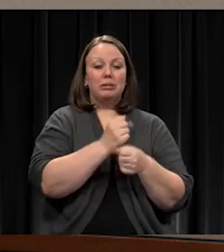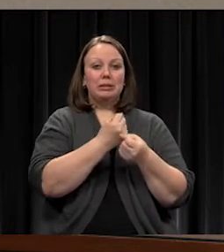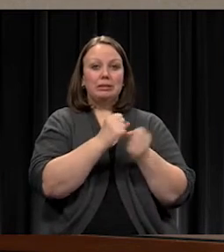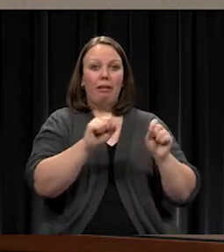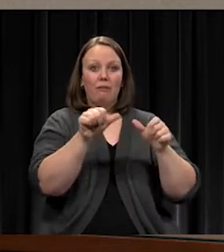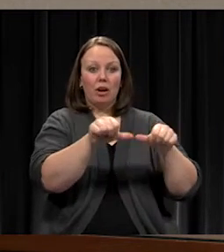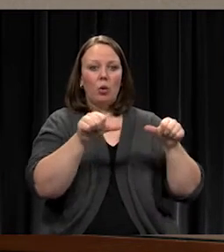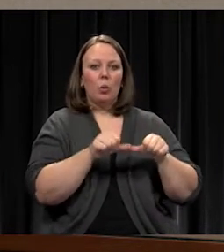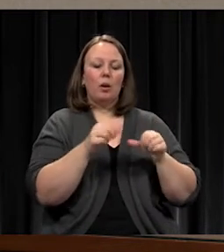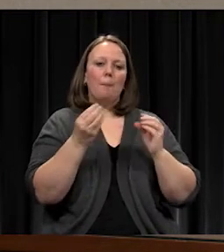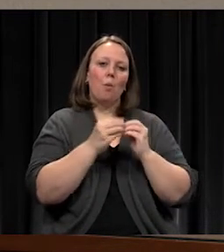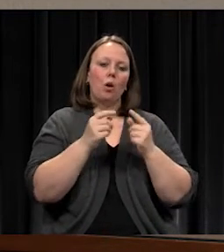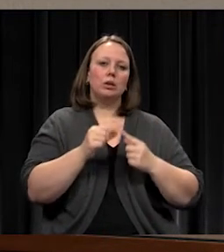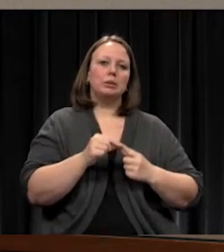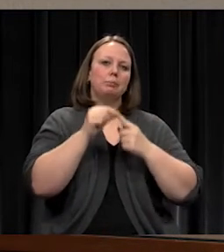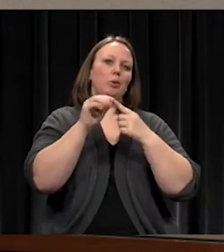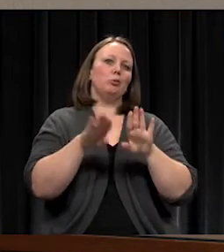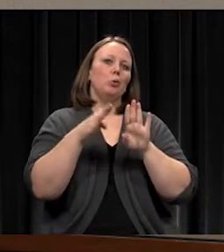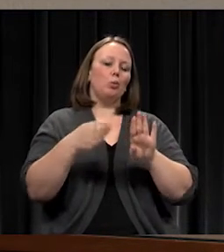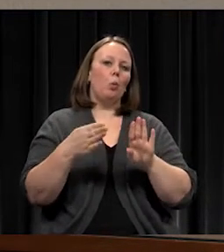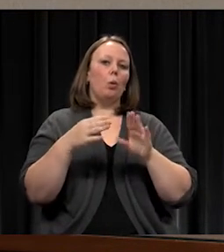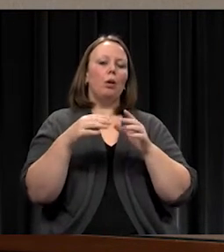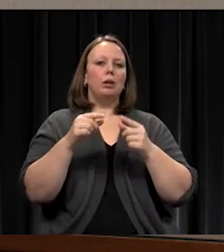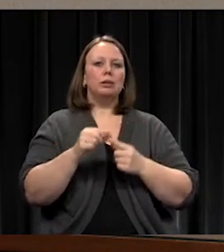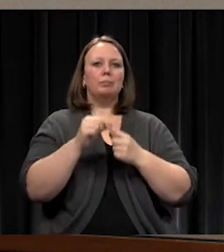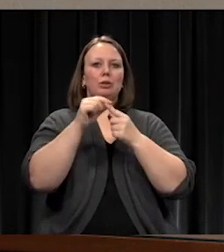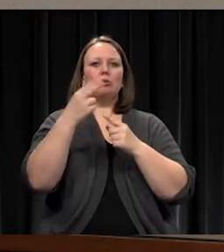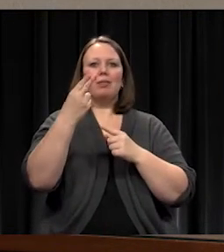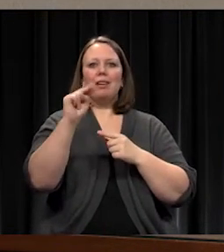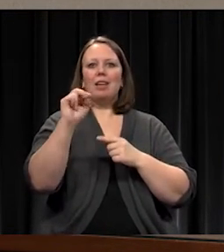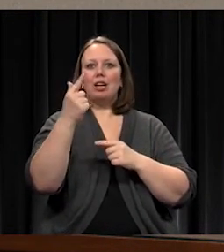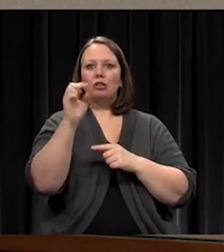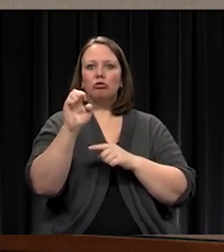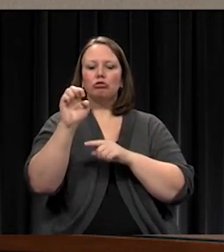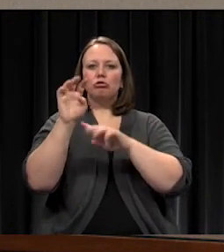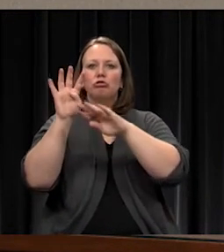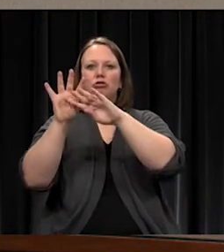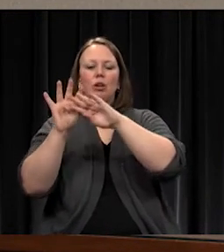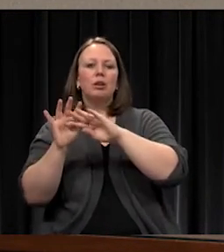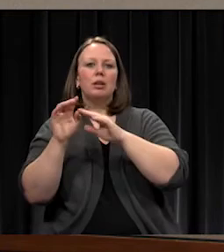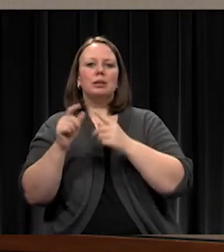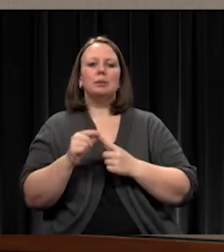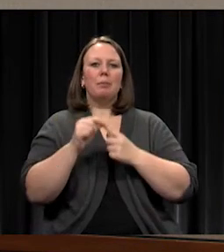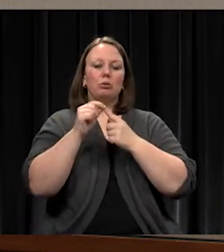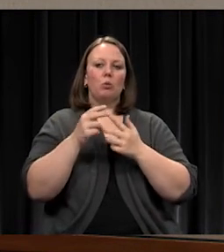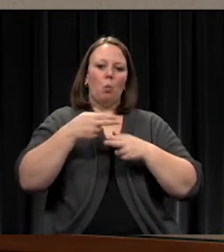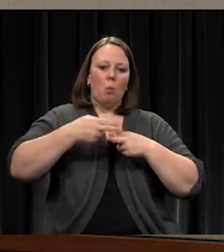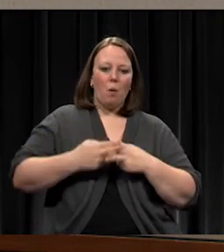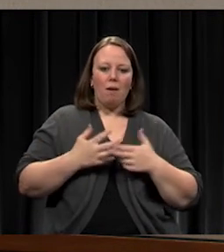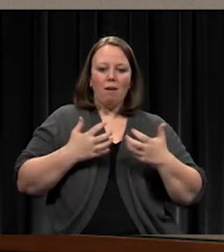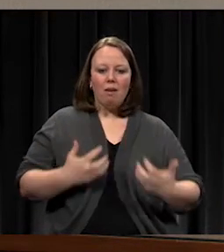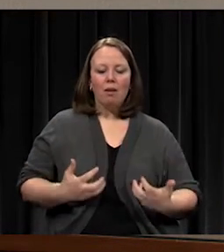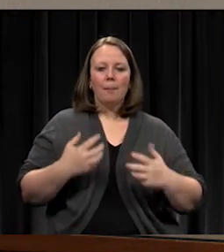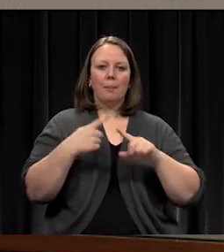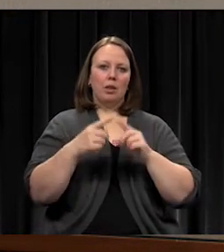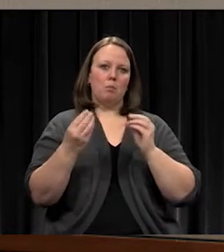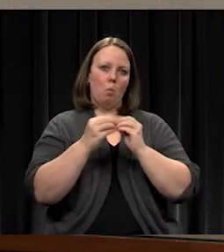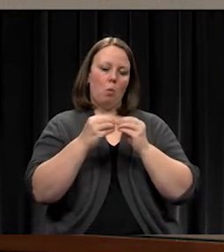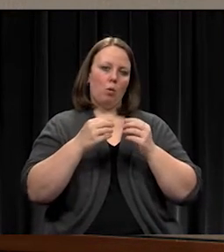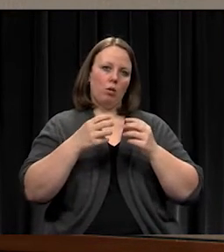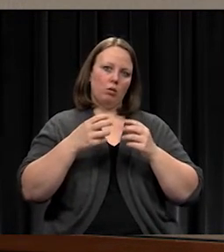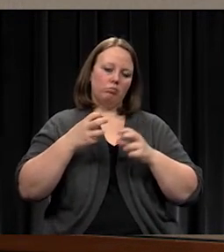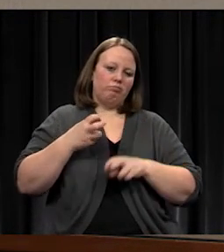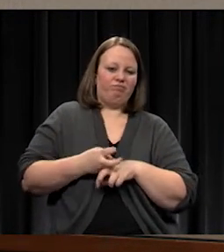hinges, heavier weight, and this three manual lock system. This change order allows us to replace